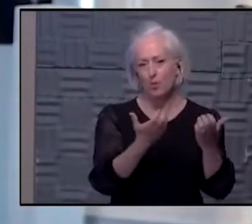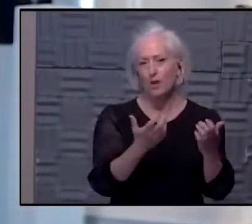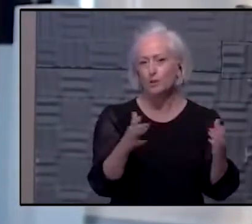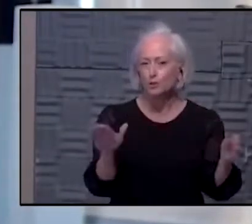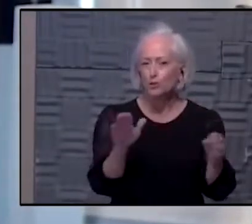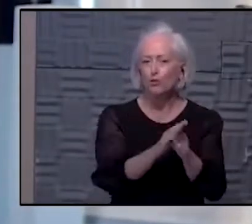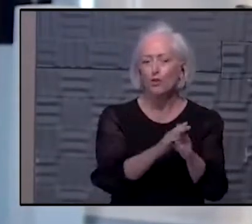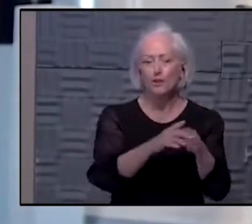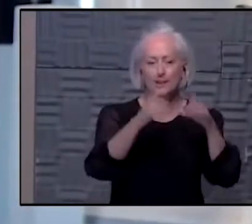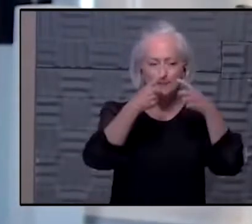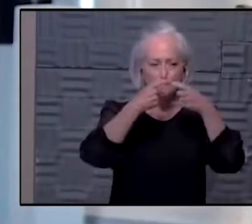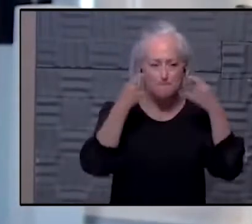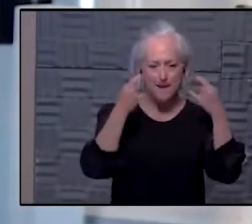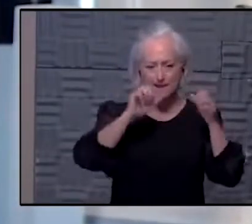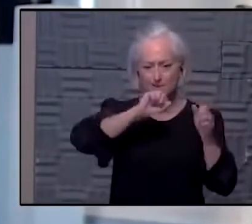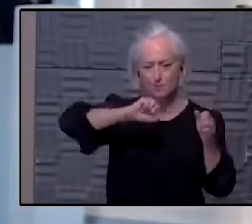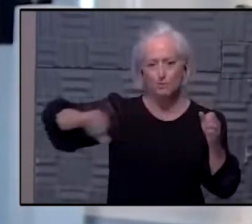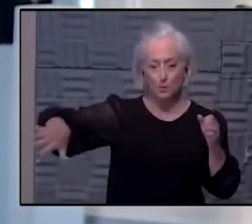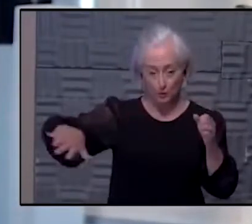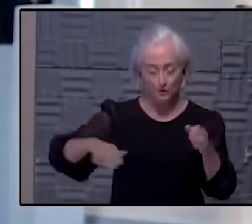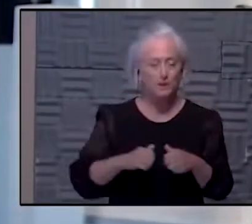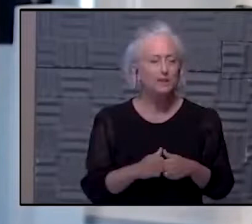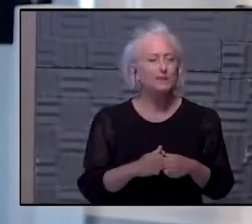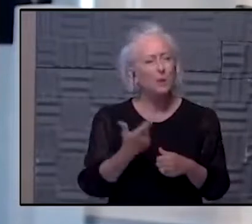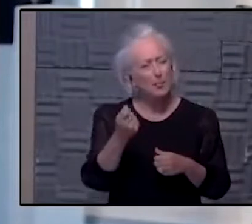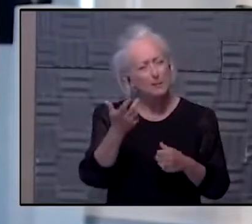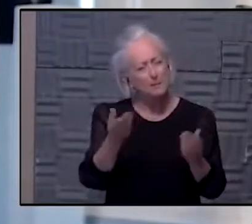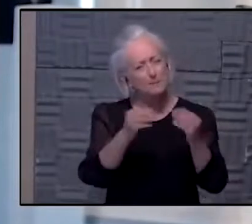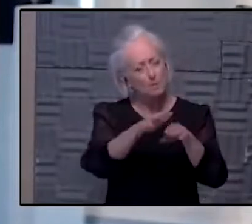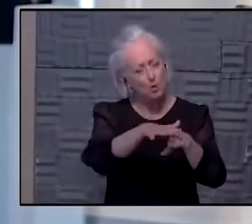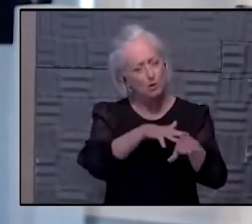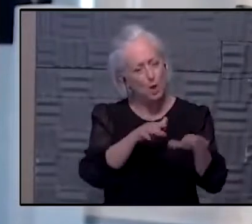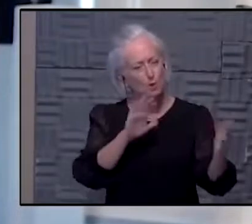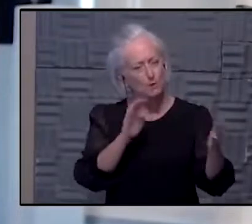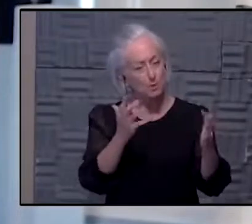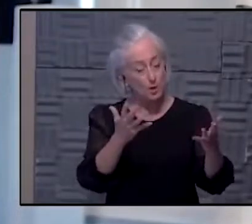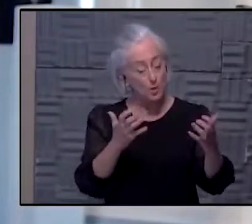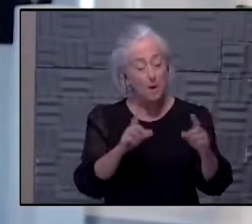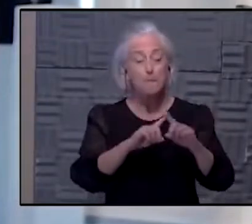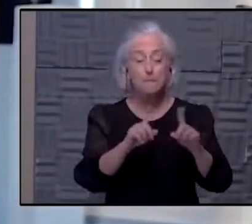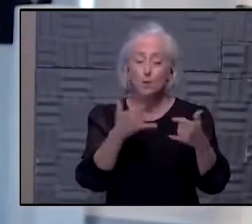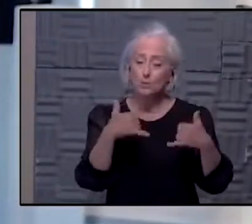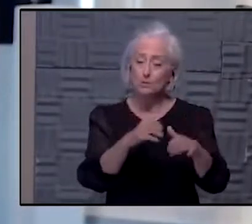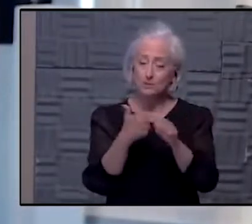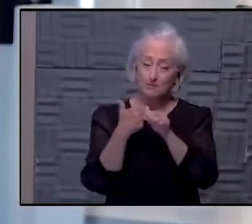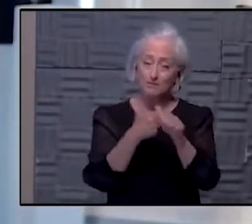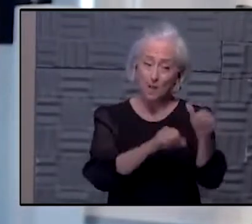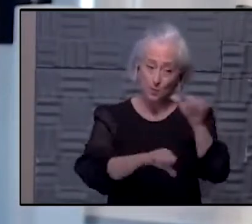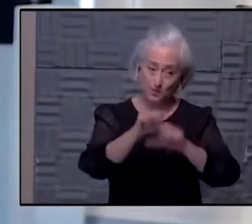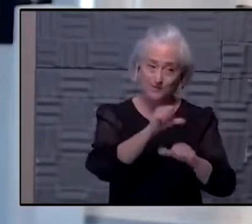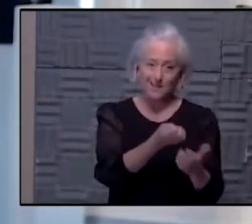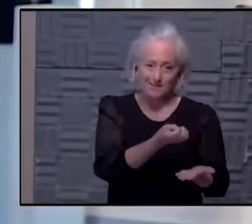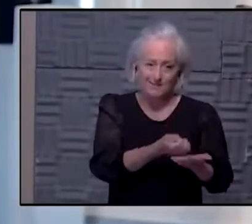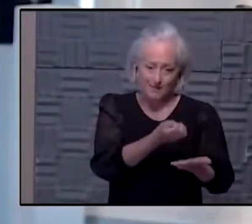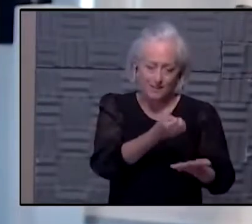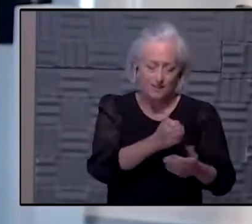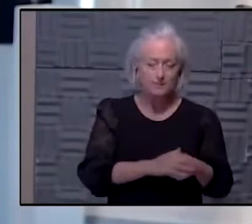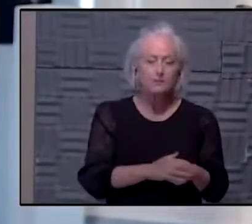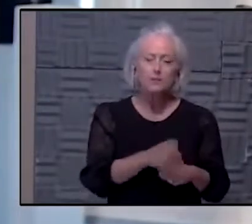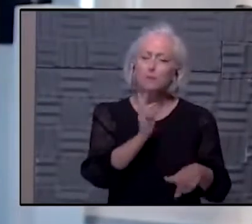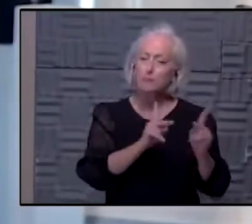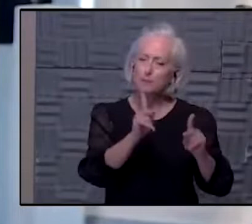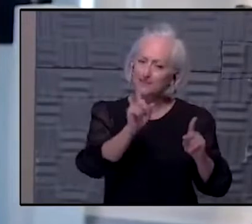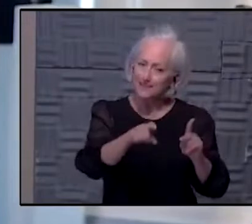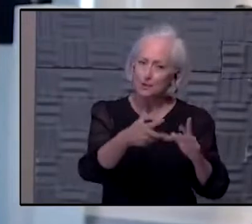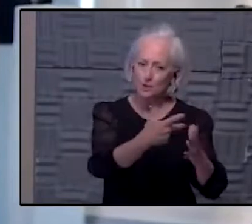social distancing and the like. So it's moved a little slower than what we would like. It's still sticking with the evidence and with the science and people should still get vaccinated